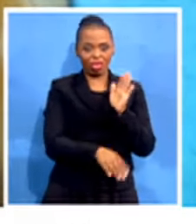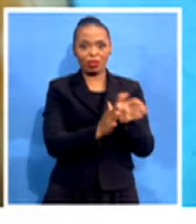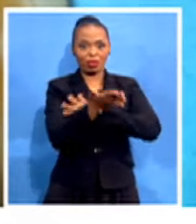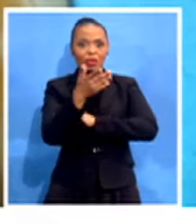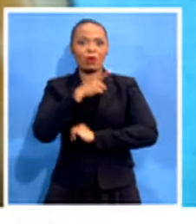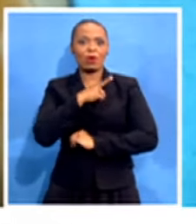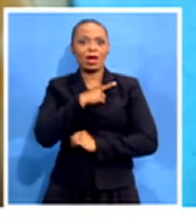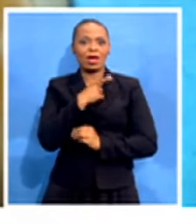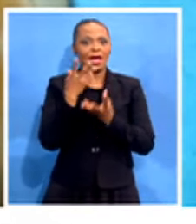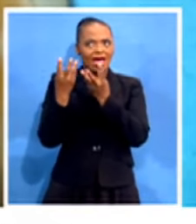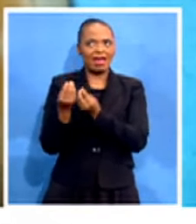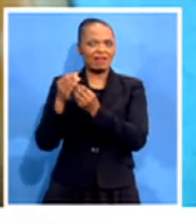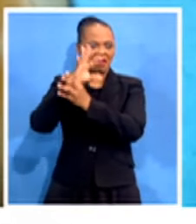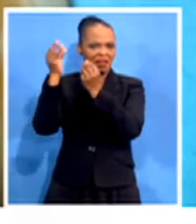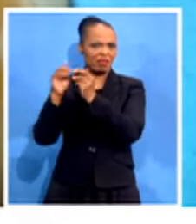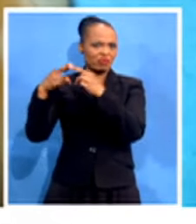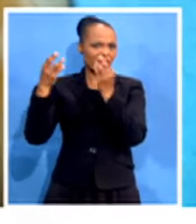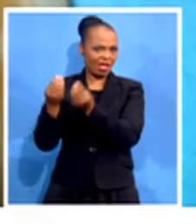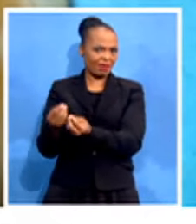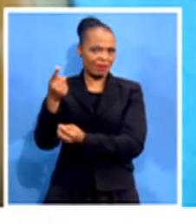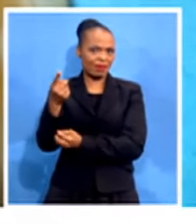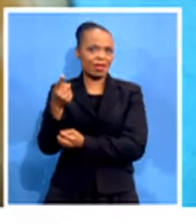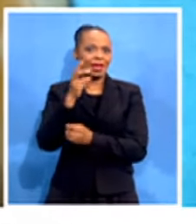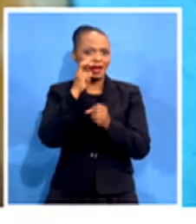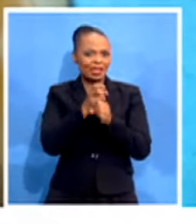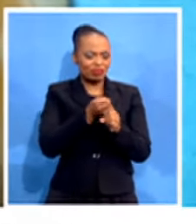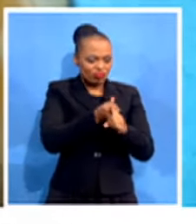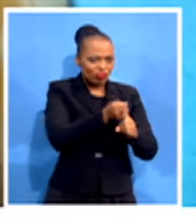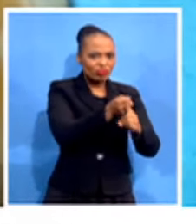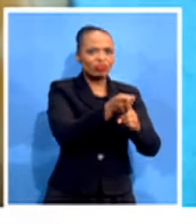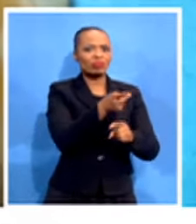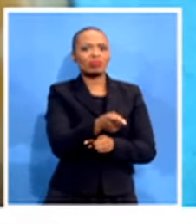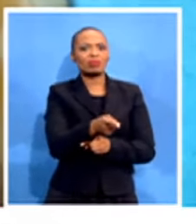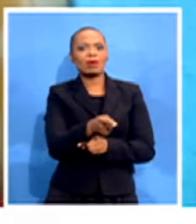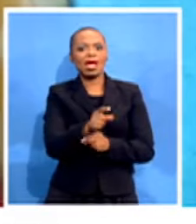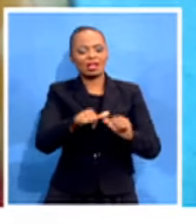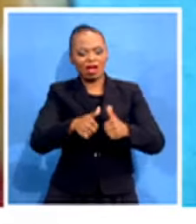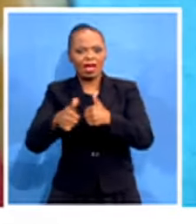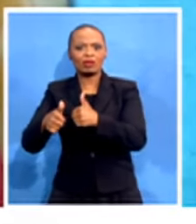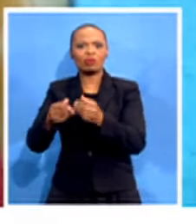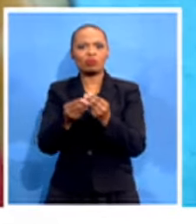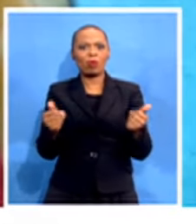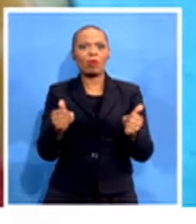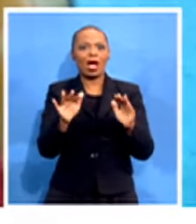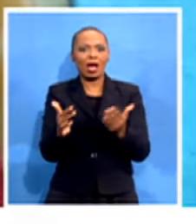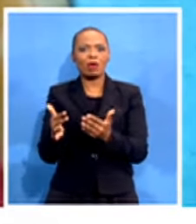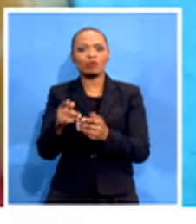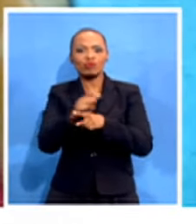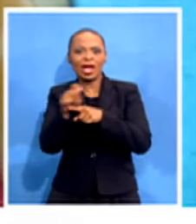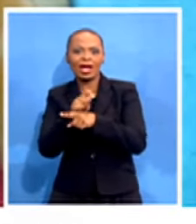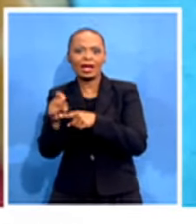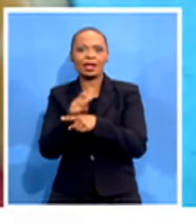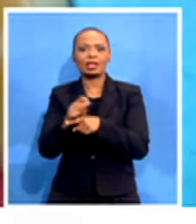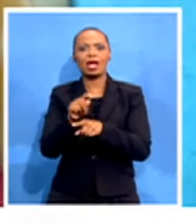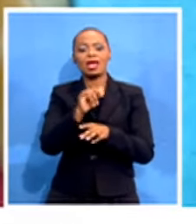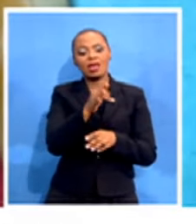have the money and the muscles. We can only mitigate those circumstances by increasing the training to make sure that we are able to replace